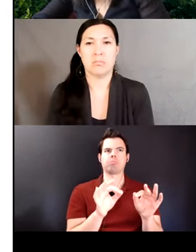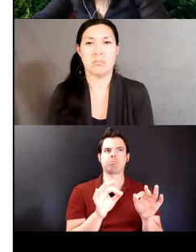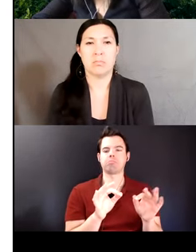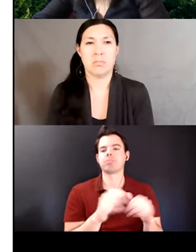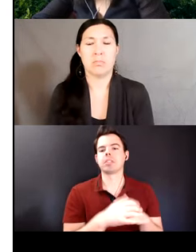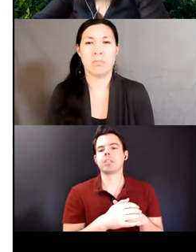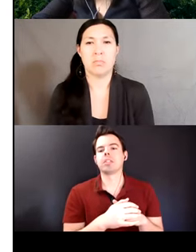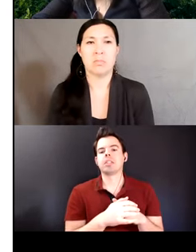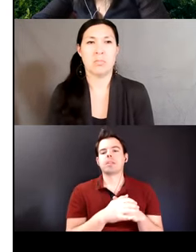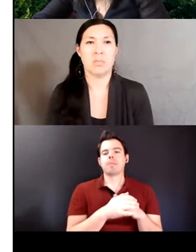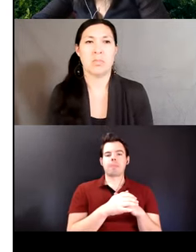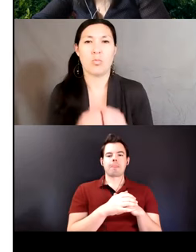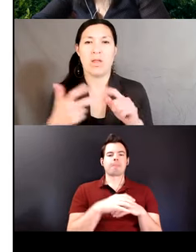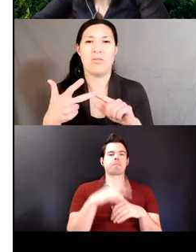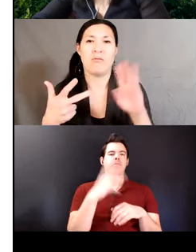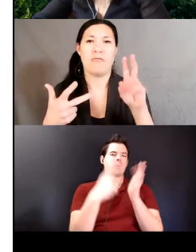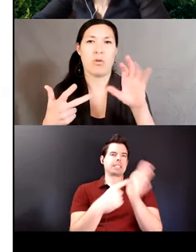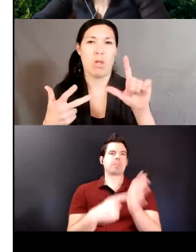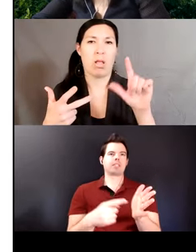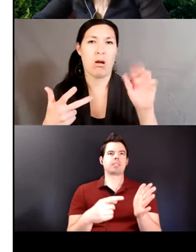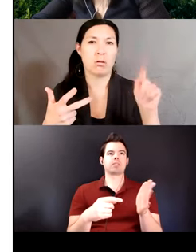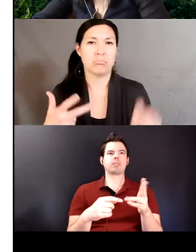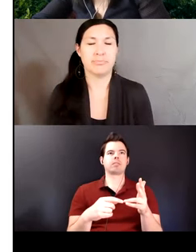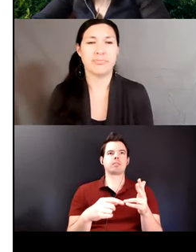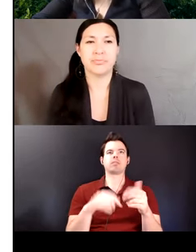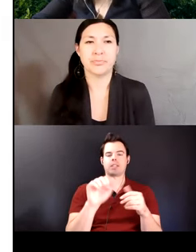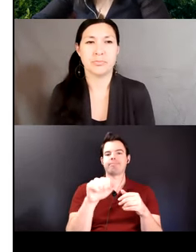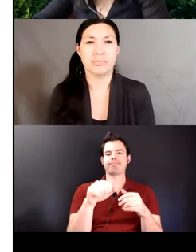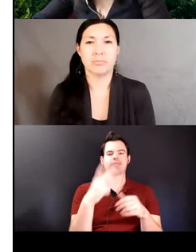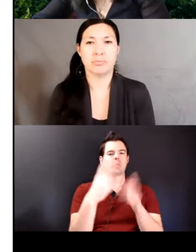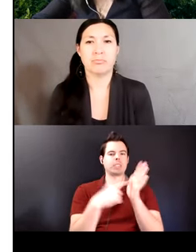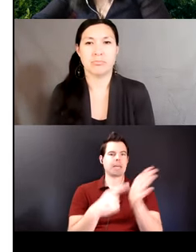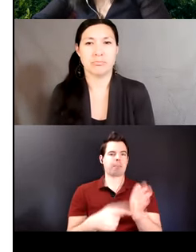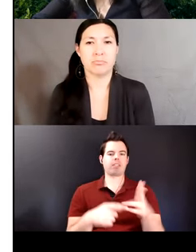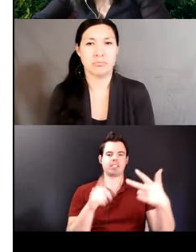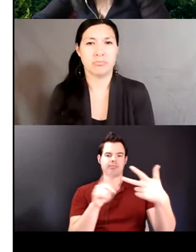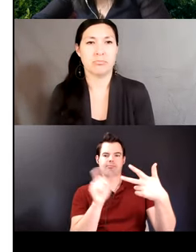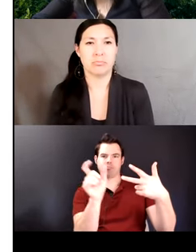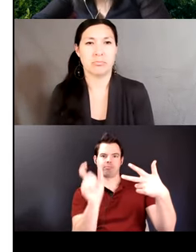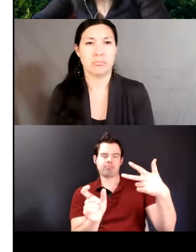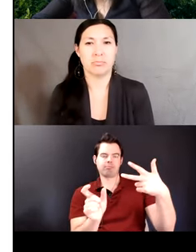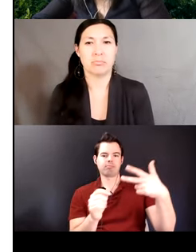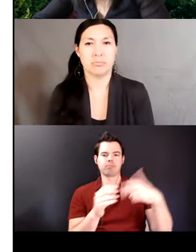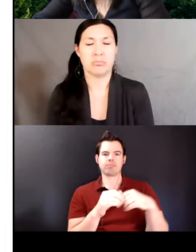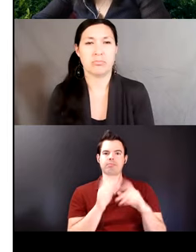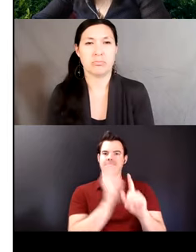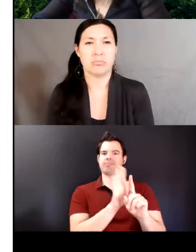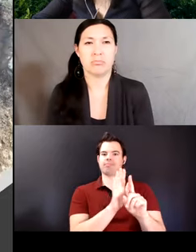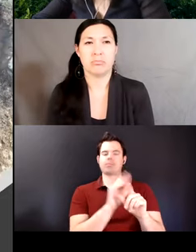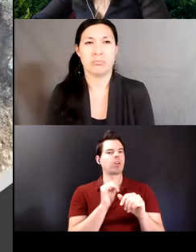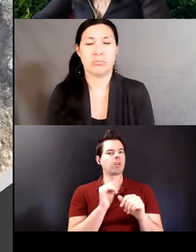denote two themes of verbal art these strings are idiosyncratic to the speech of monolinguals